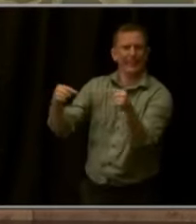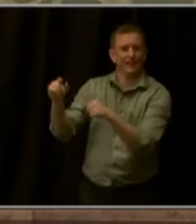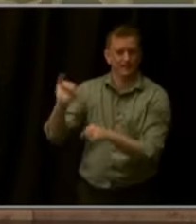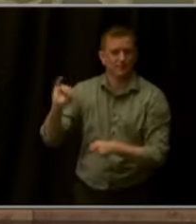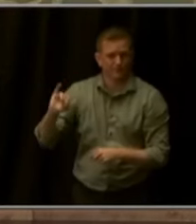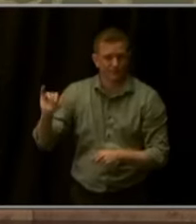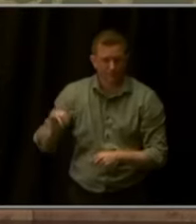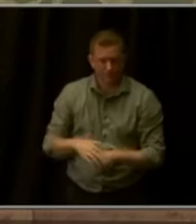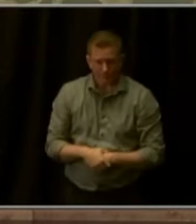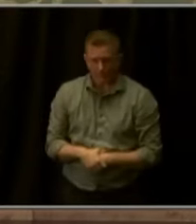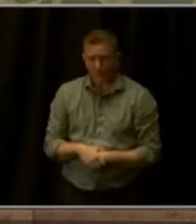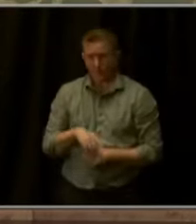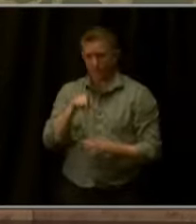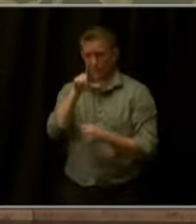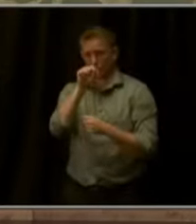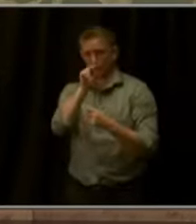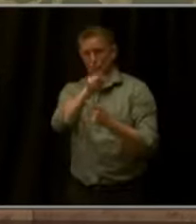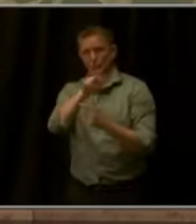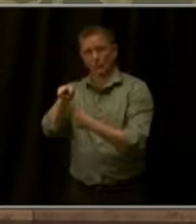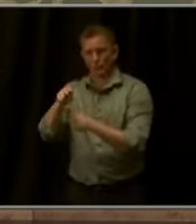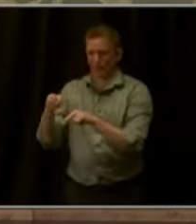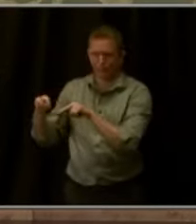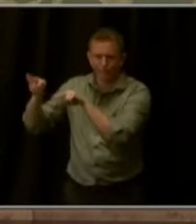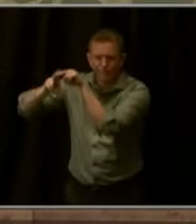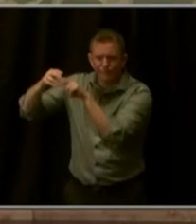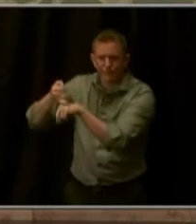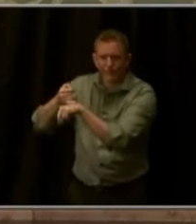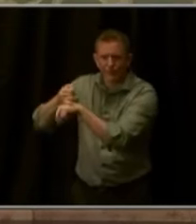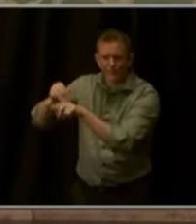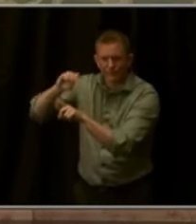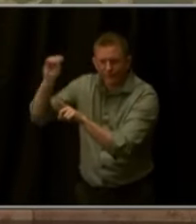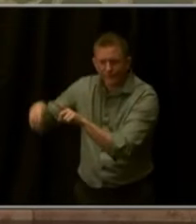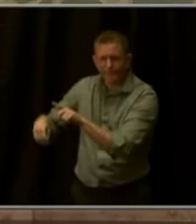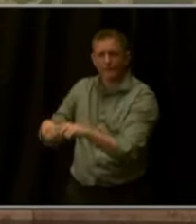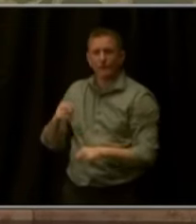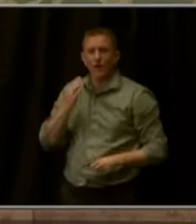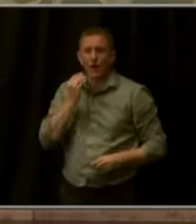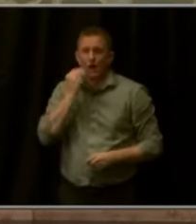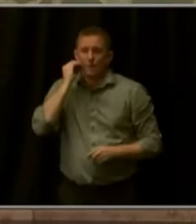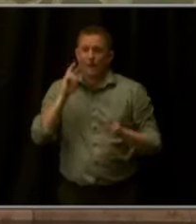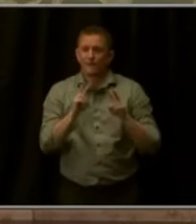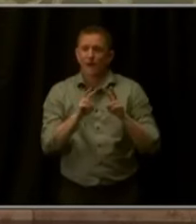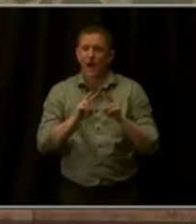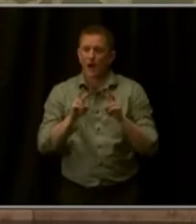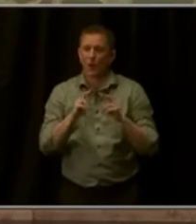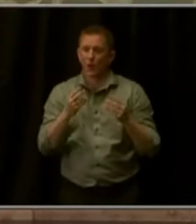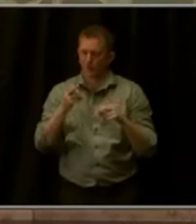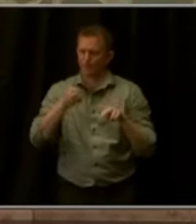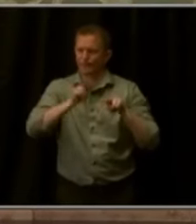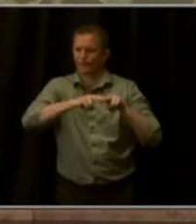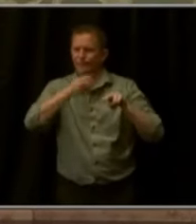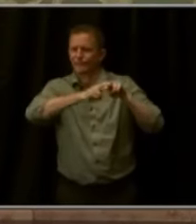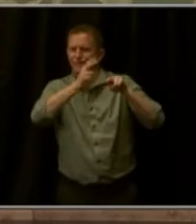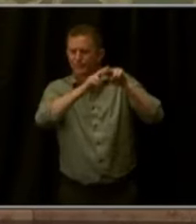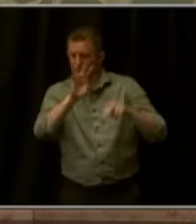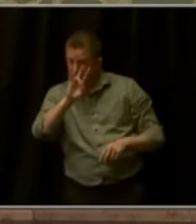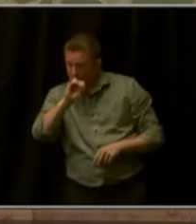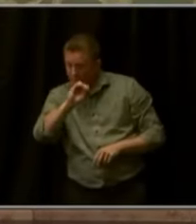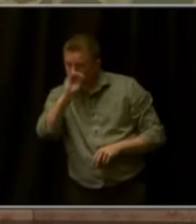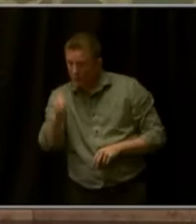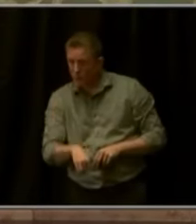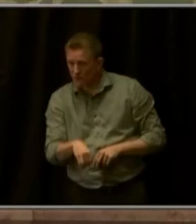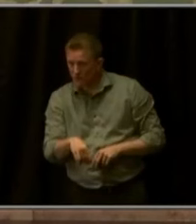higher interest rates and home values have driven the typical mortgage payment up by over 70 percent and income is simply not kept up.